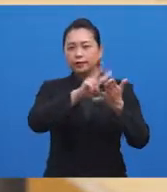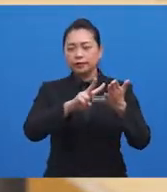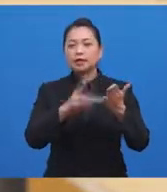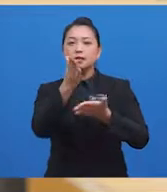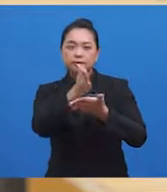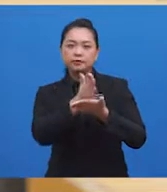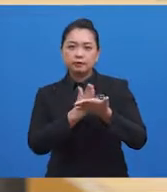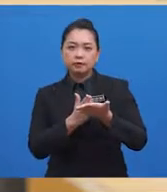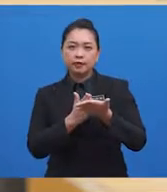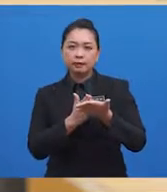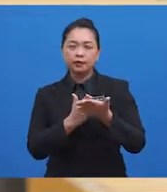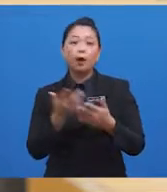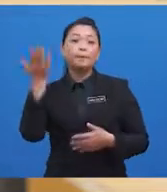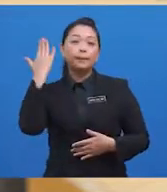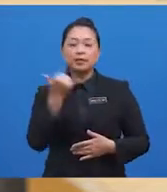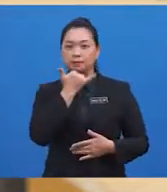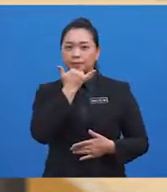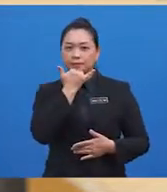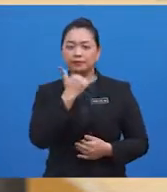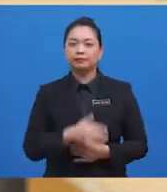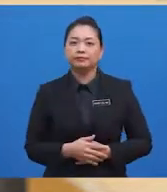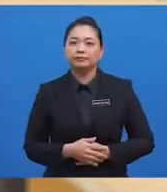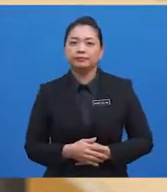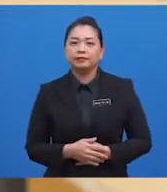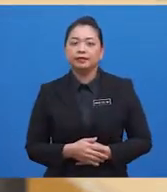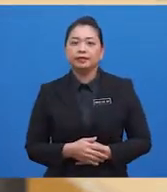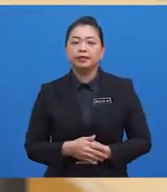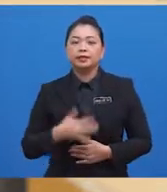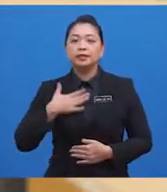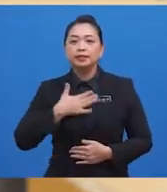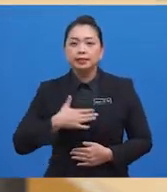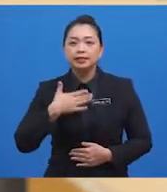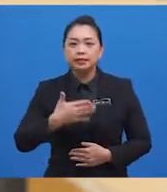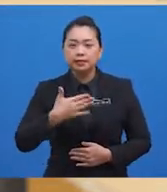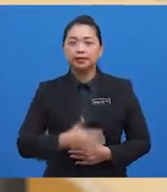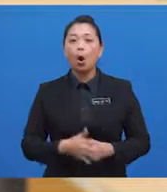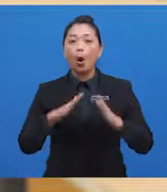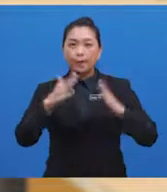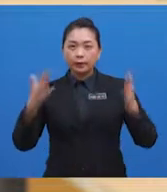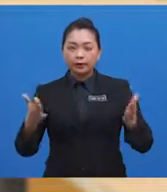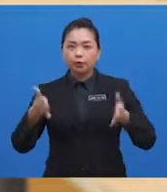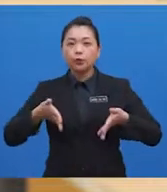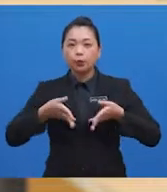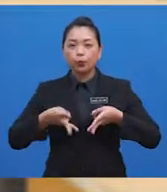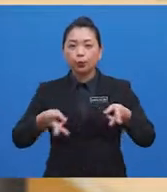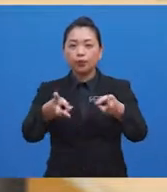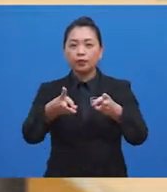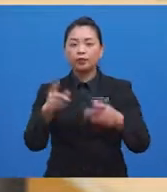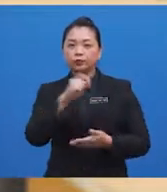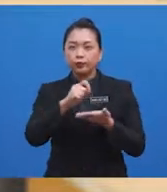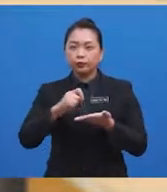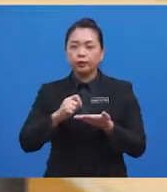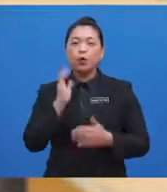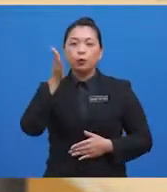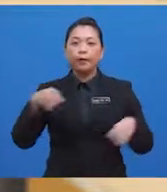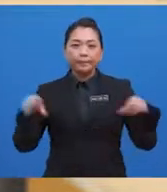confession of past mistakes and blunders. The sincerity and the openness in the way it is written will make it